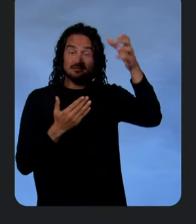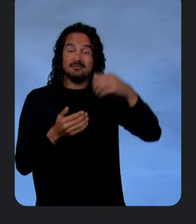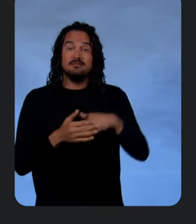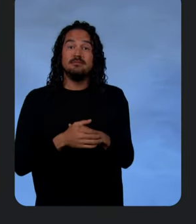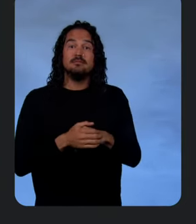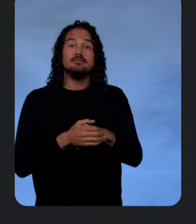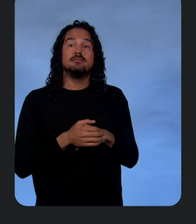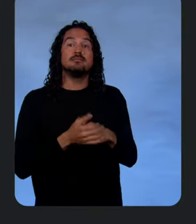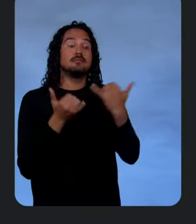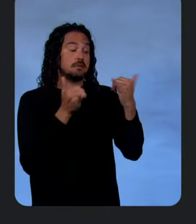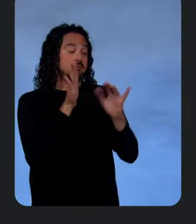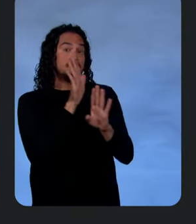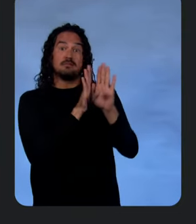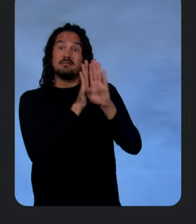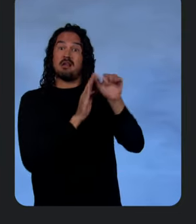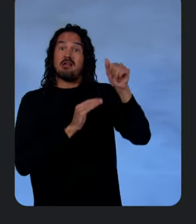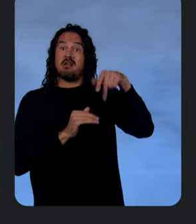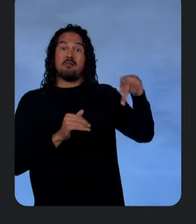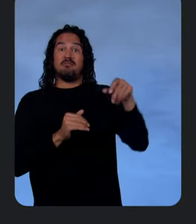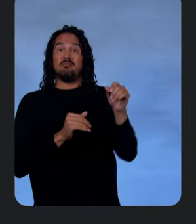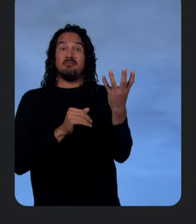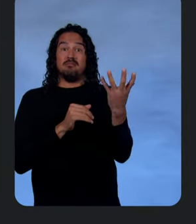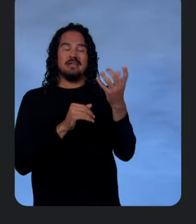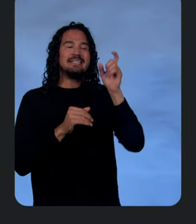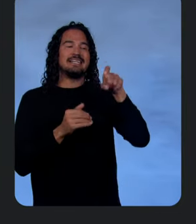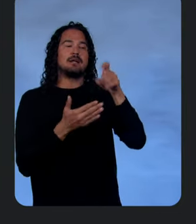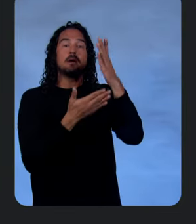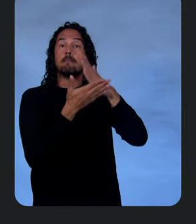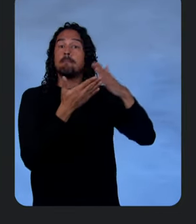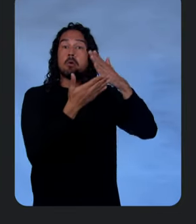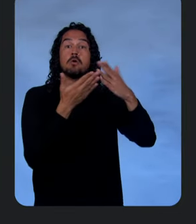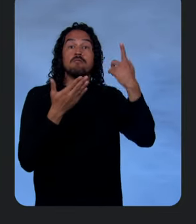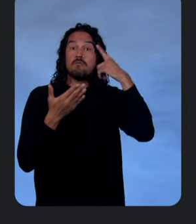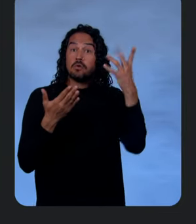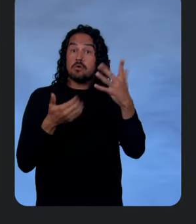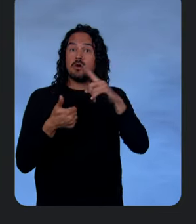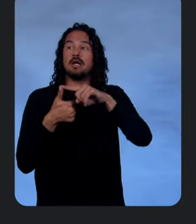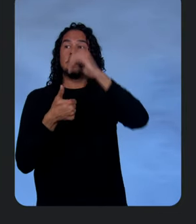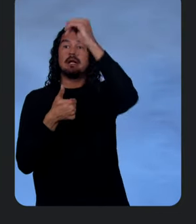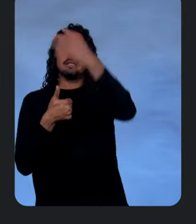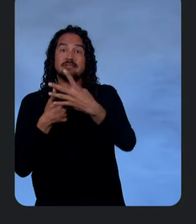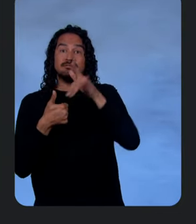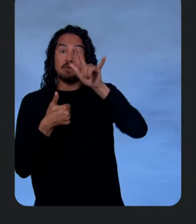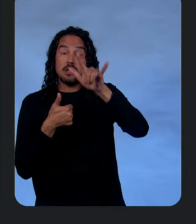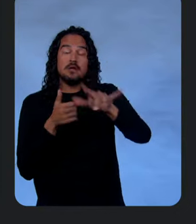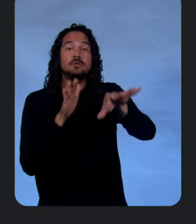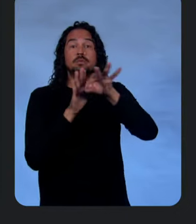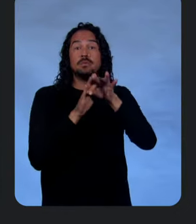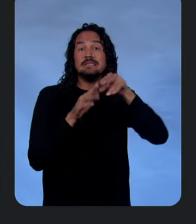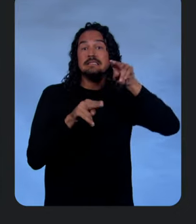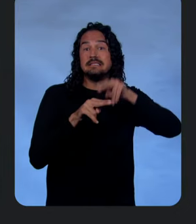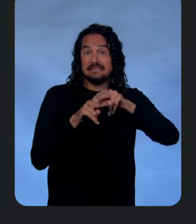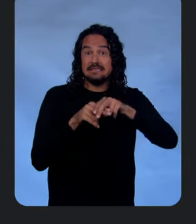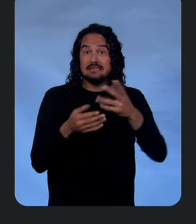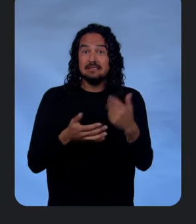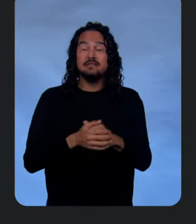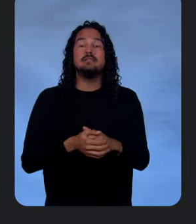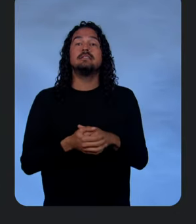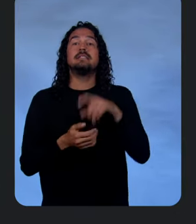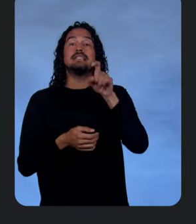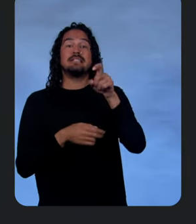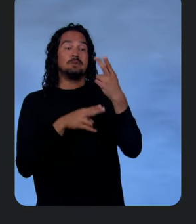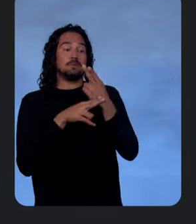have components for listing flights. We have components for choosing seats. And because we're using the AIS SDK with Next.js,